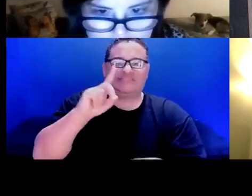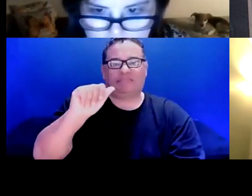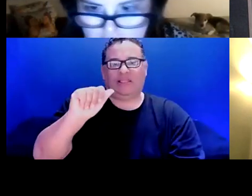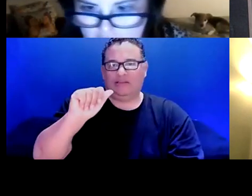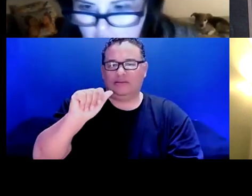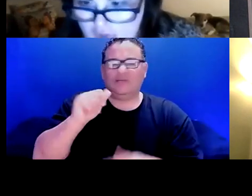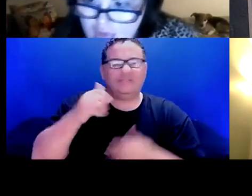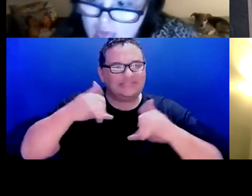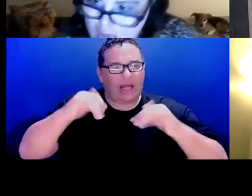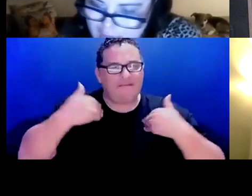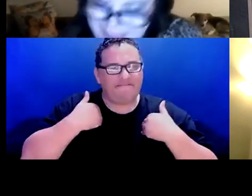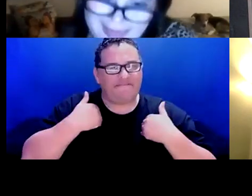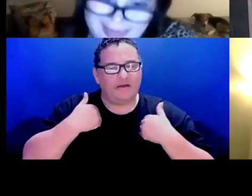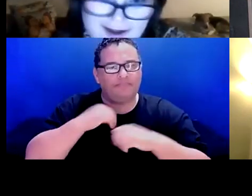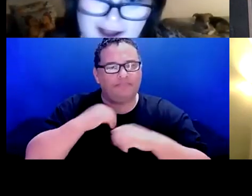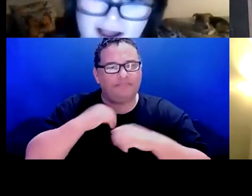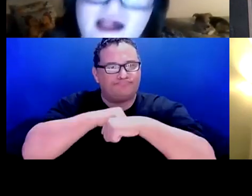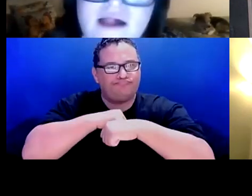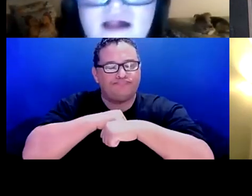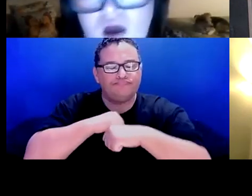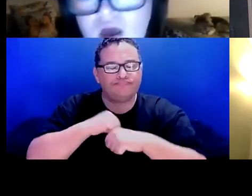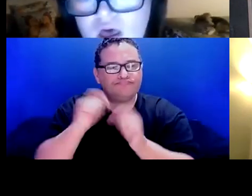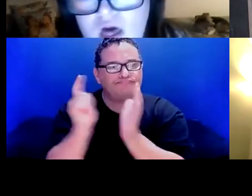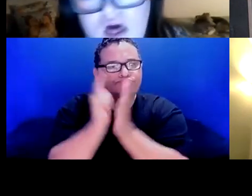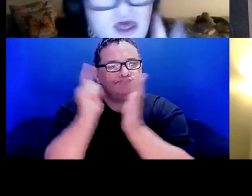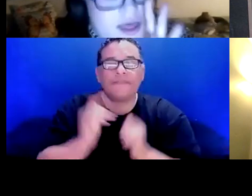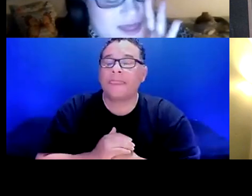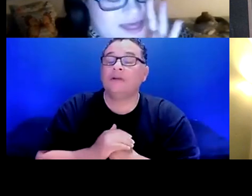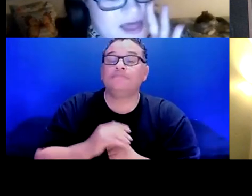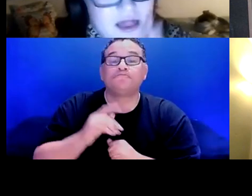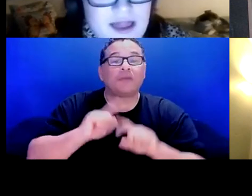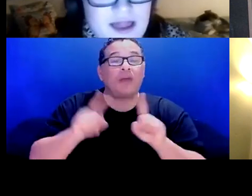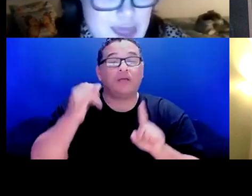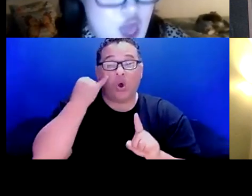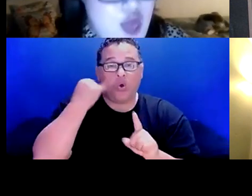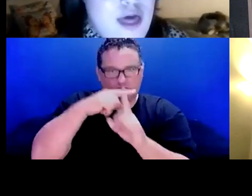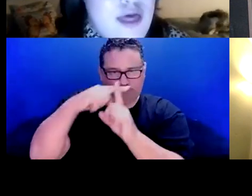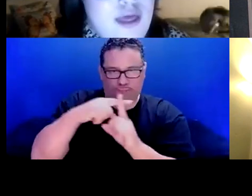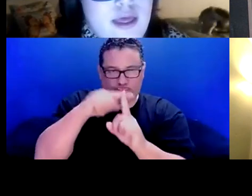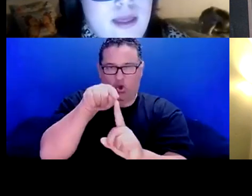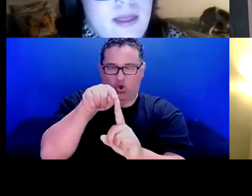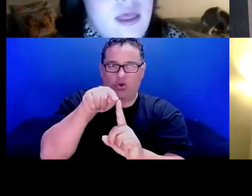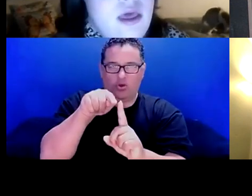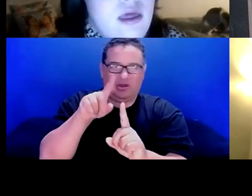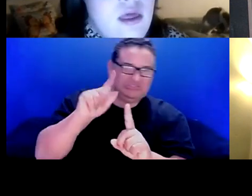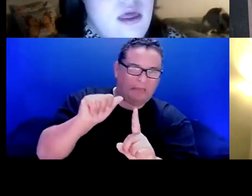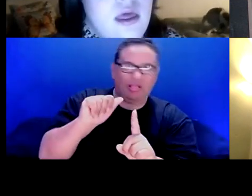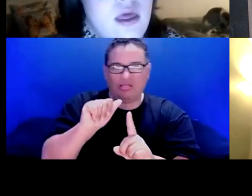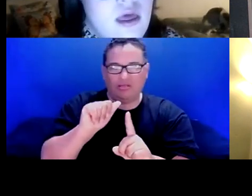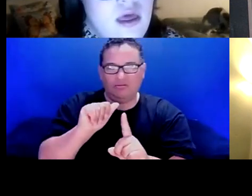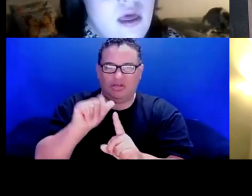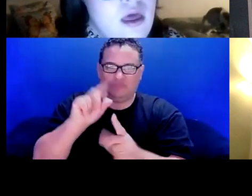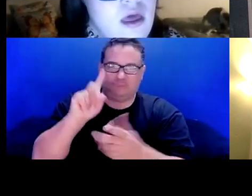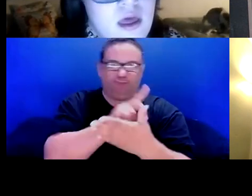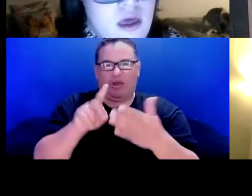be some protections. But when, when people target a person because of their protected group, then, then it's that,